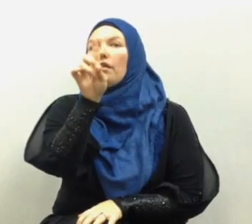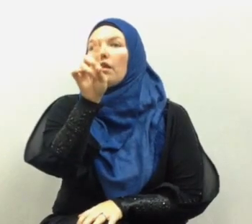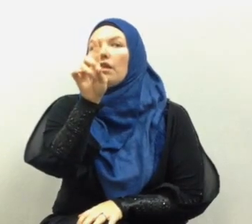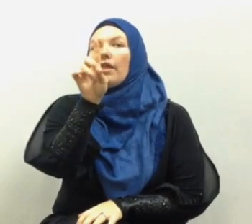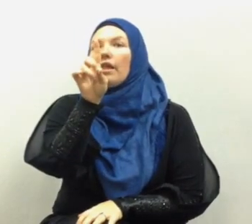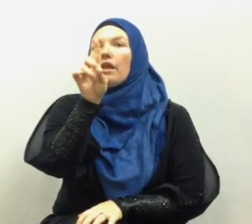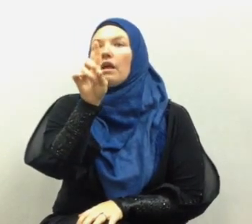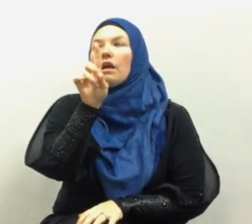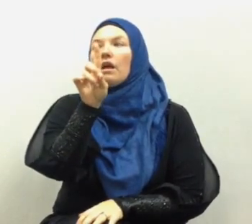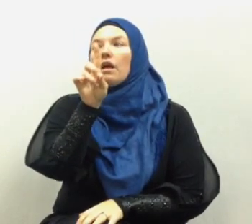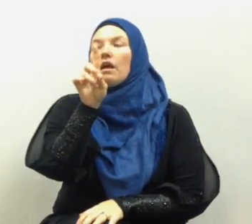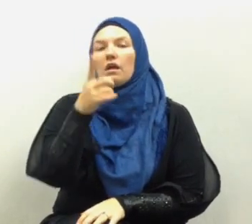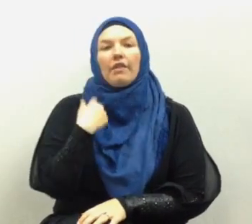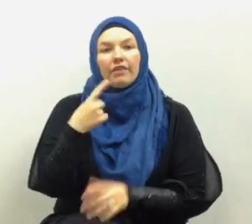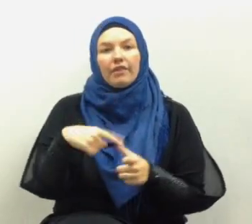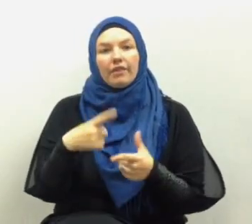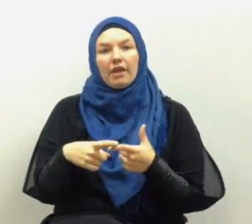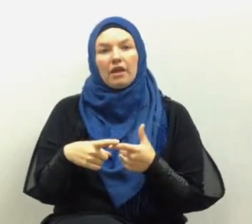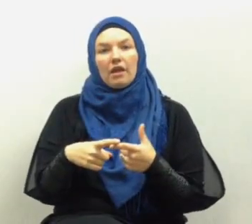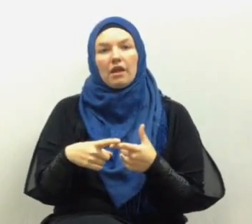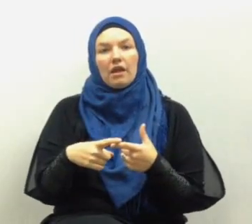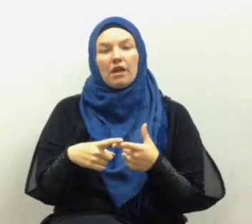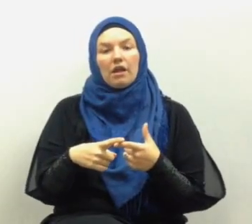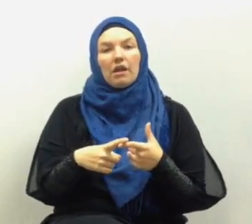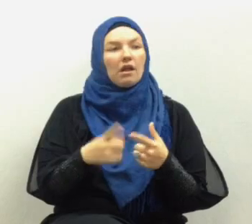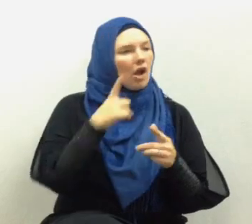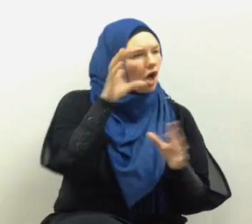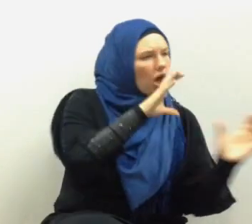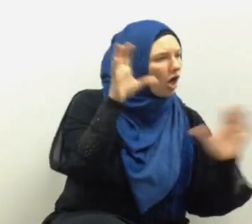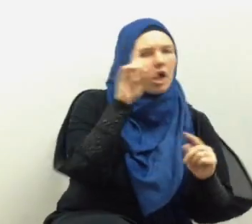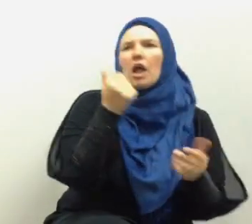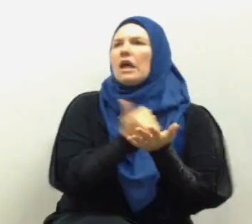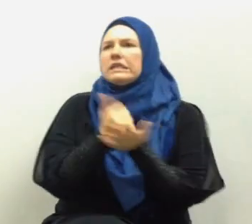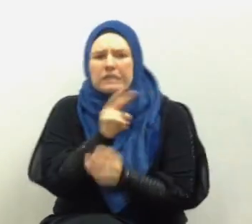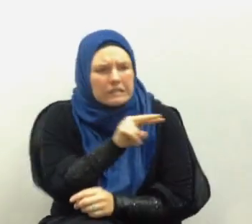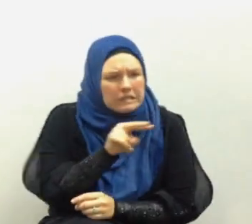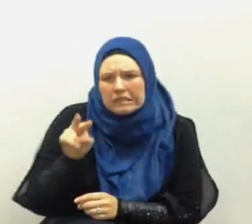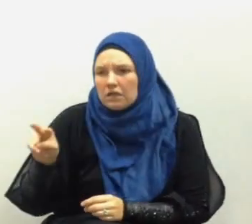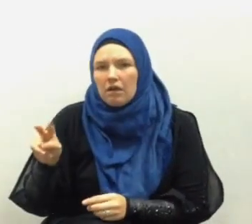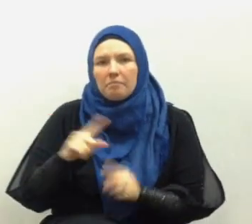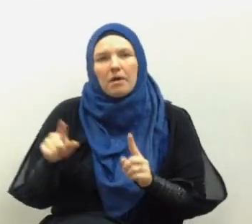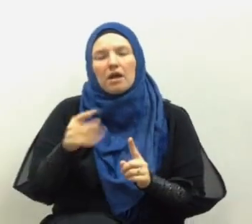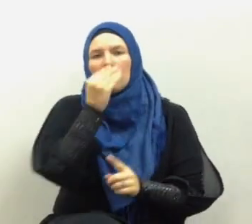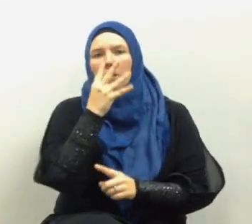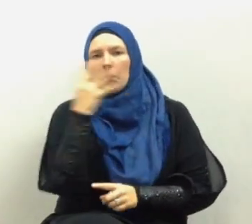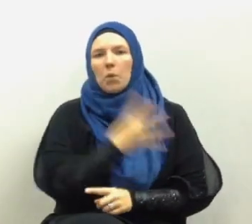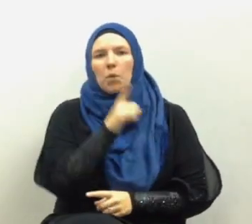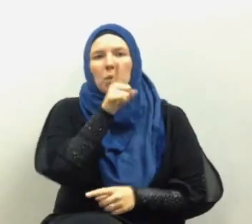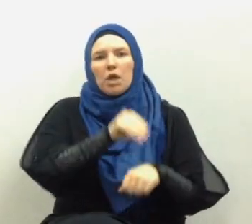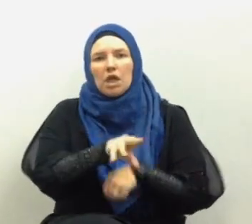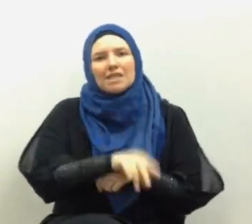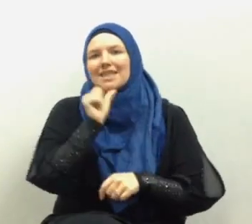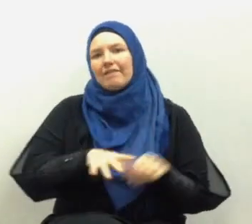the guidance everywhere but where it was last in his hand so he doesn't